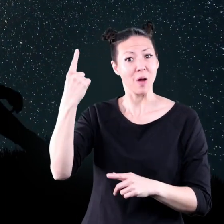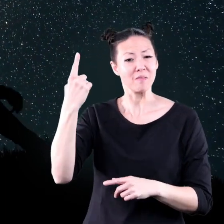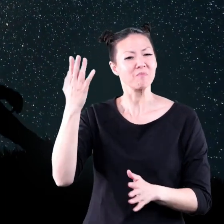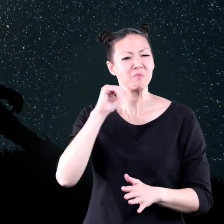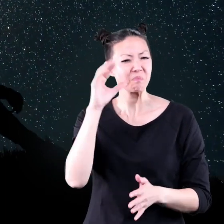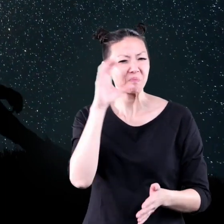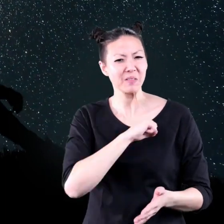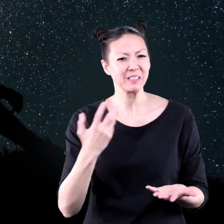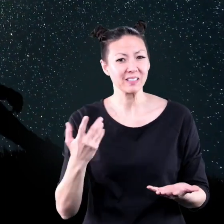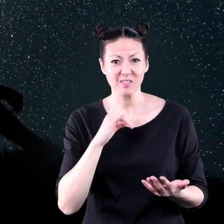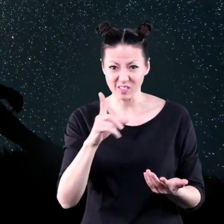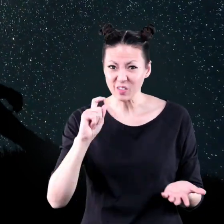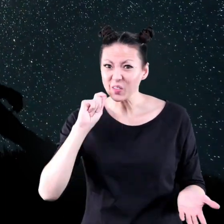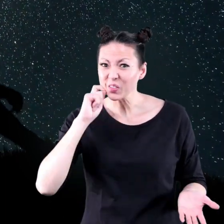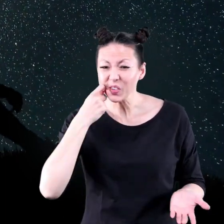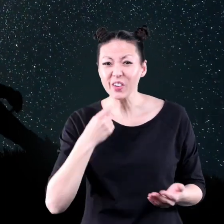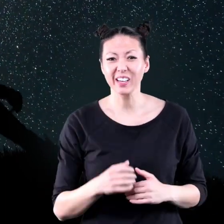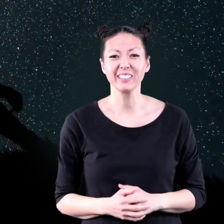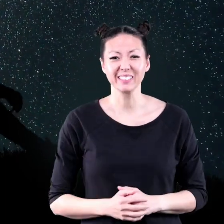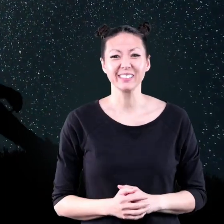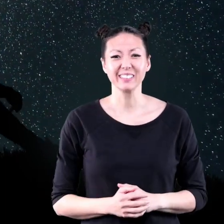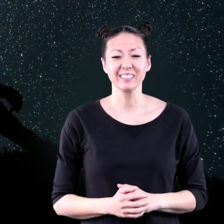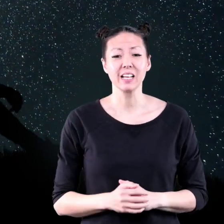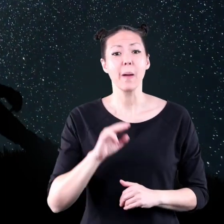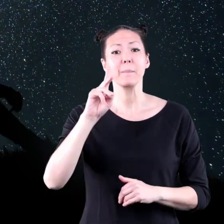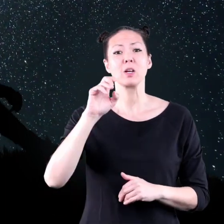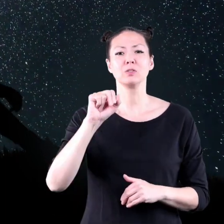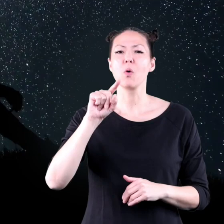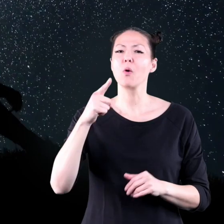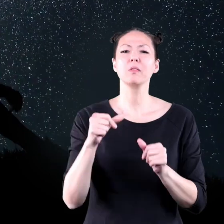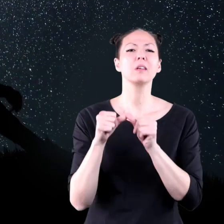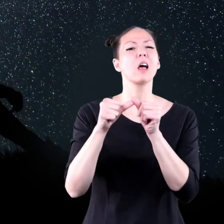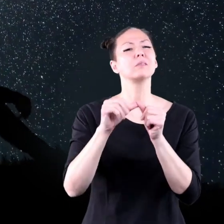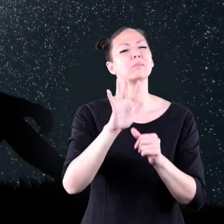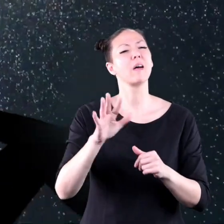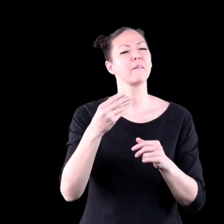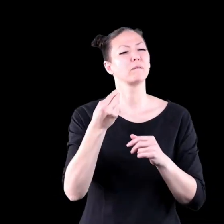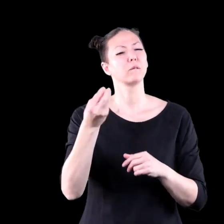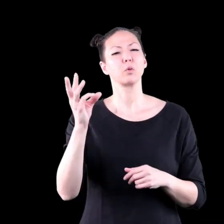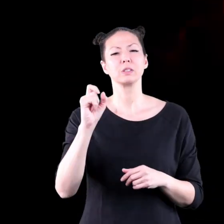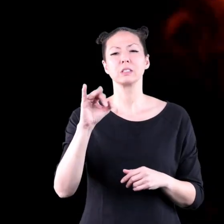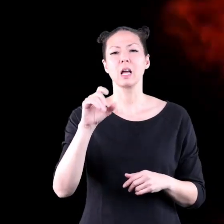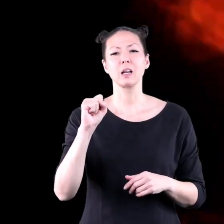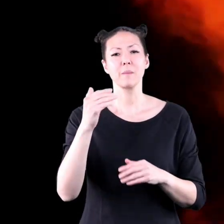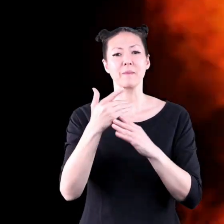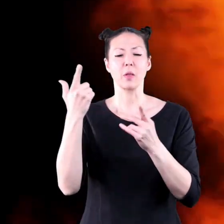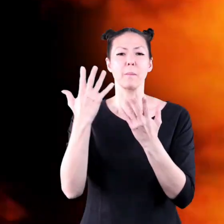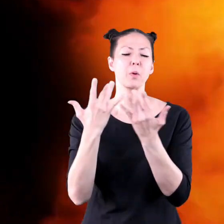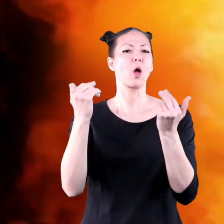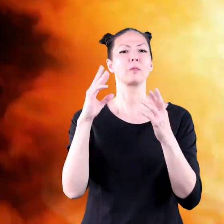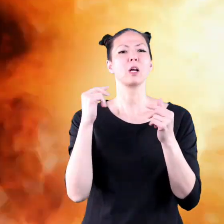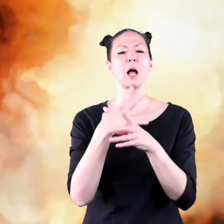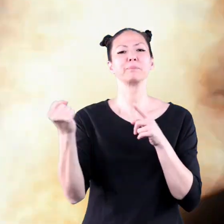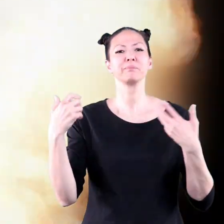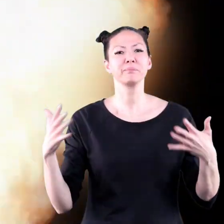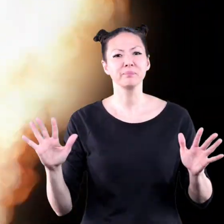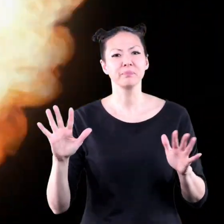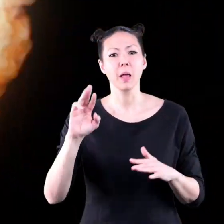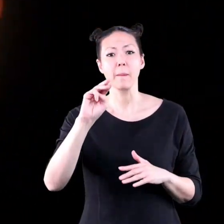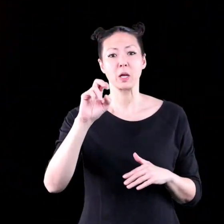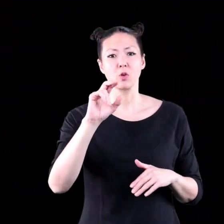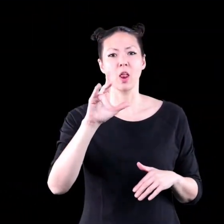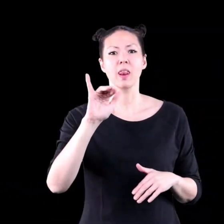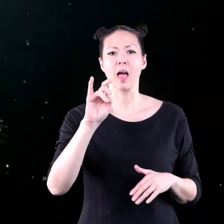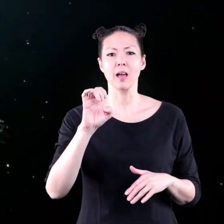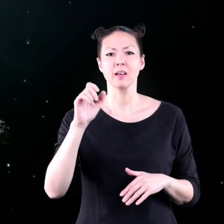see one, don't miss it. They're really cool! Meteors only last for a few seconds before they burn up.